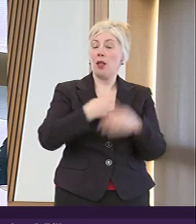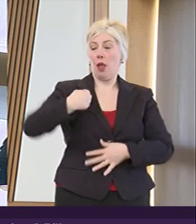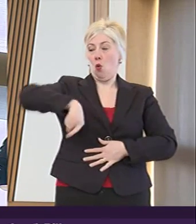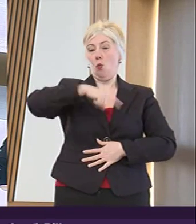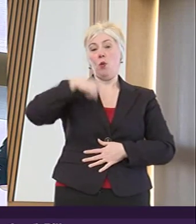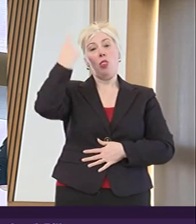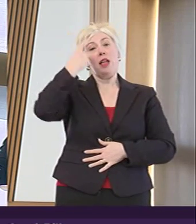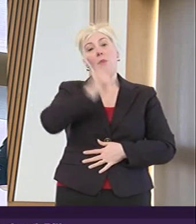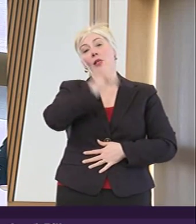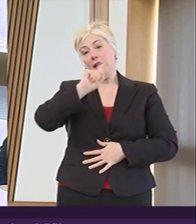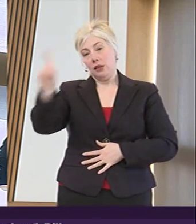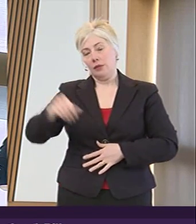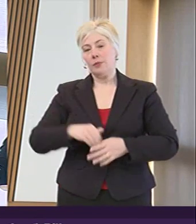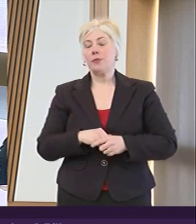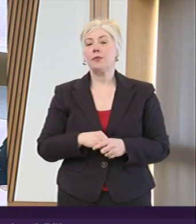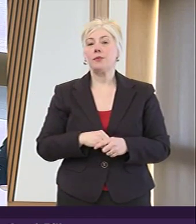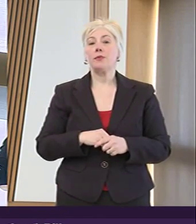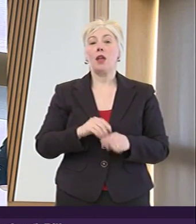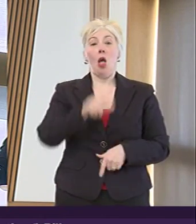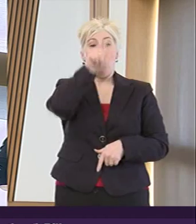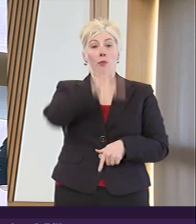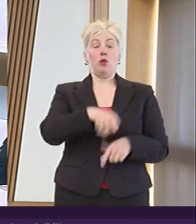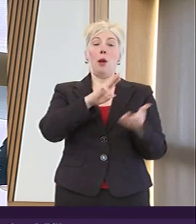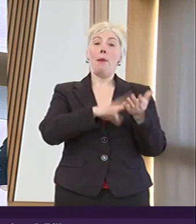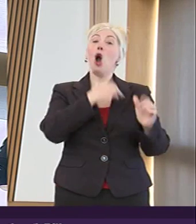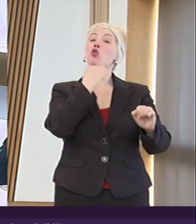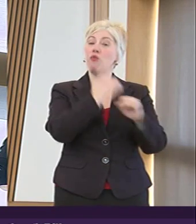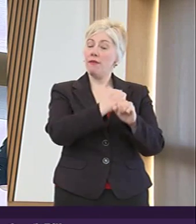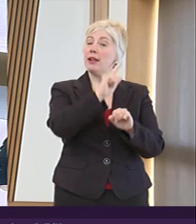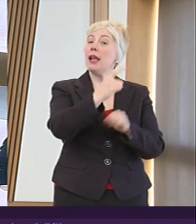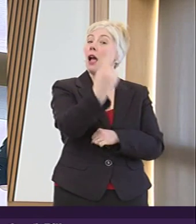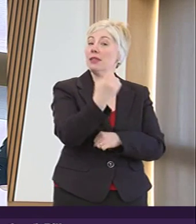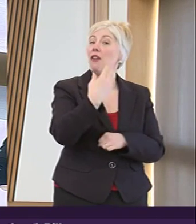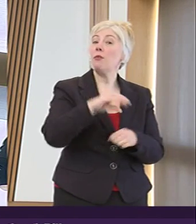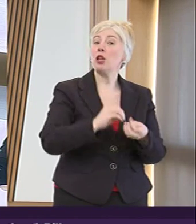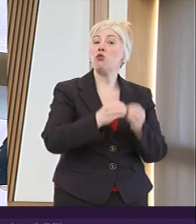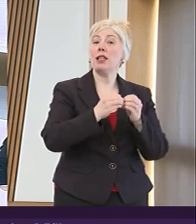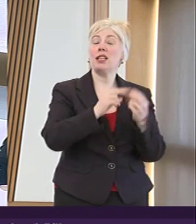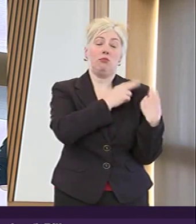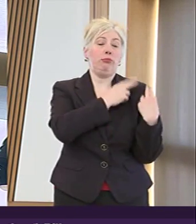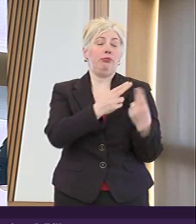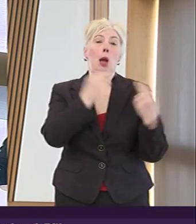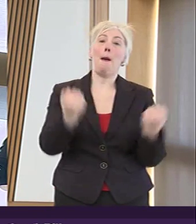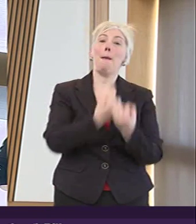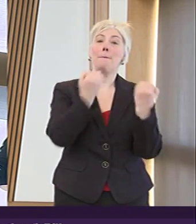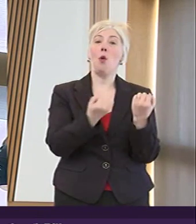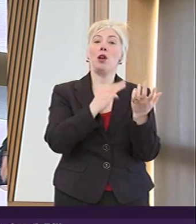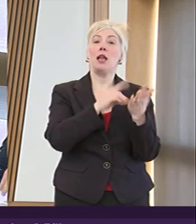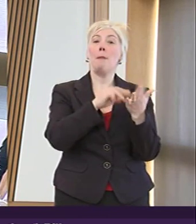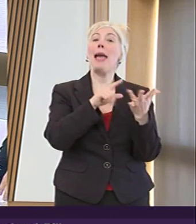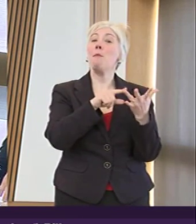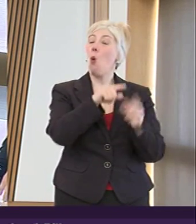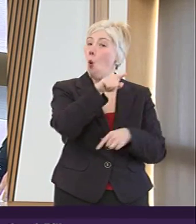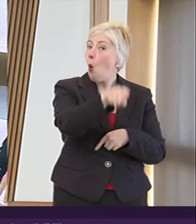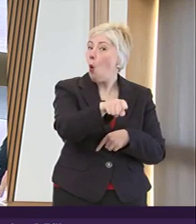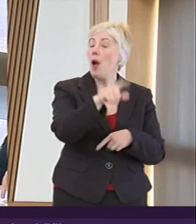the member in charge of the bill has produced a delegated powers memorandum which provides information on the